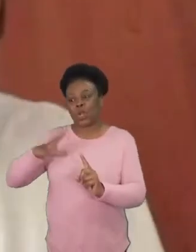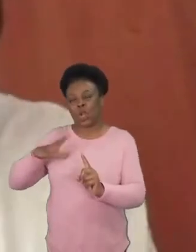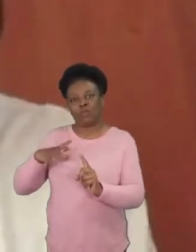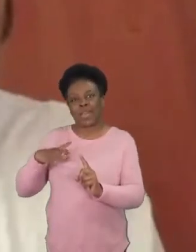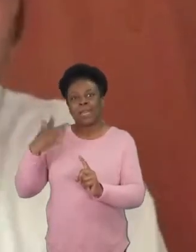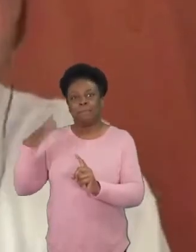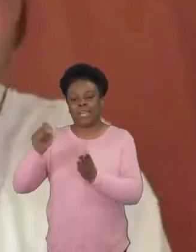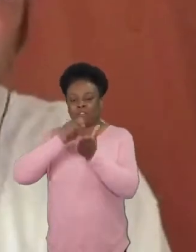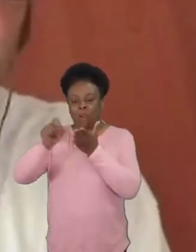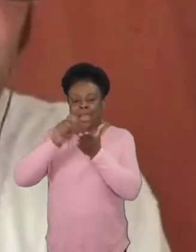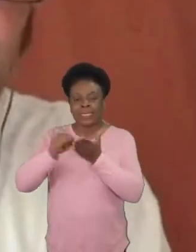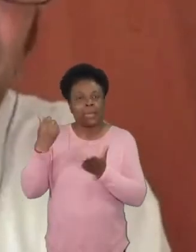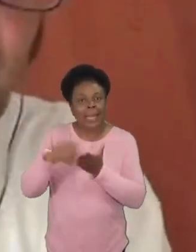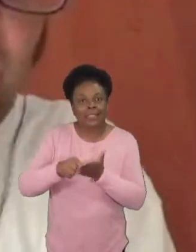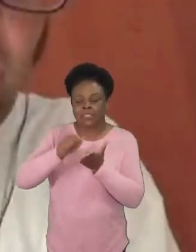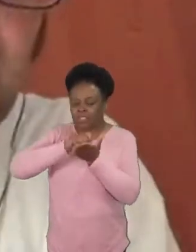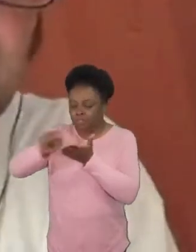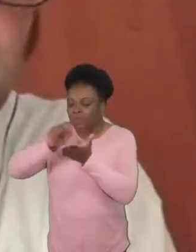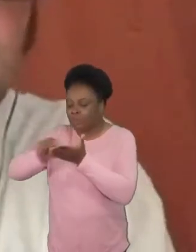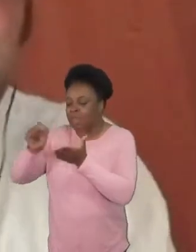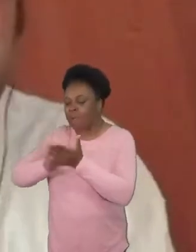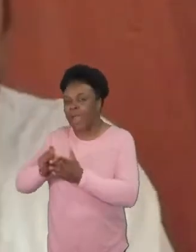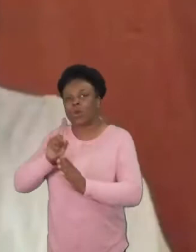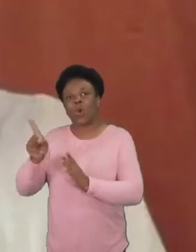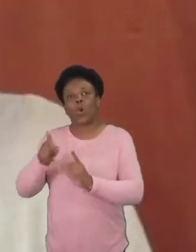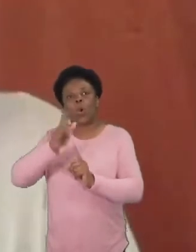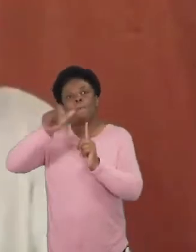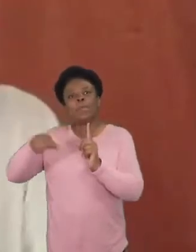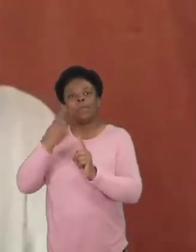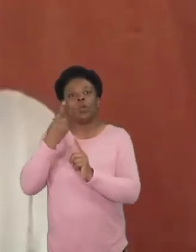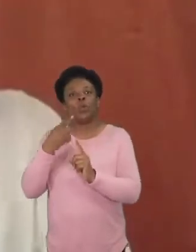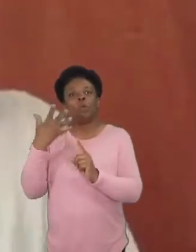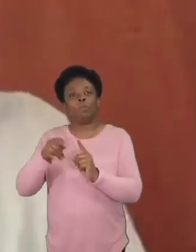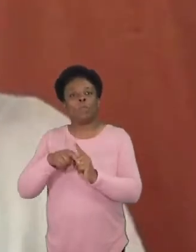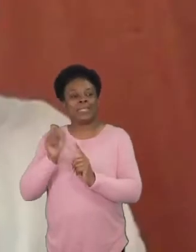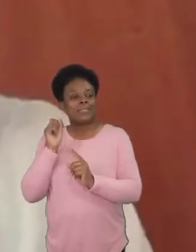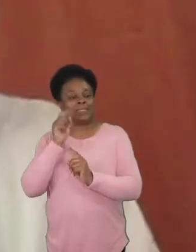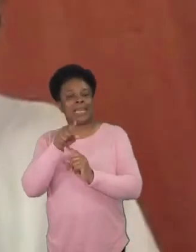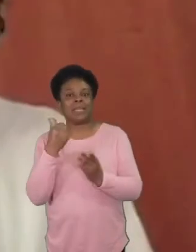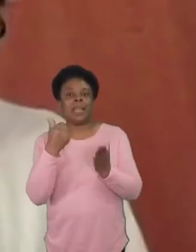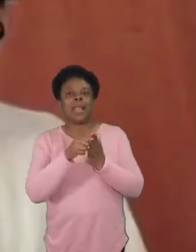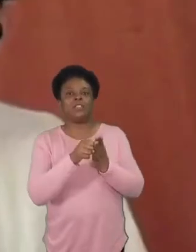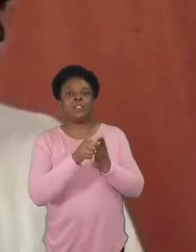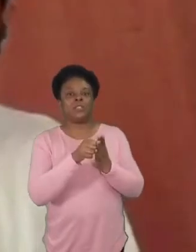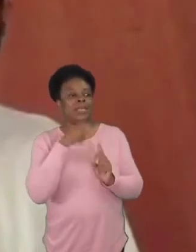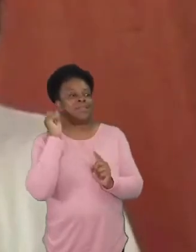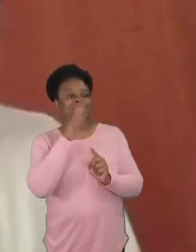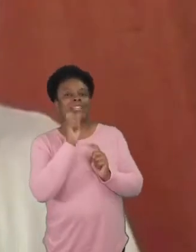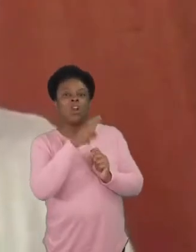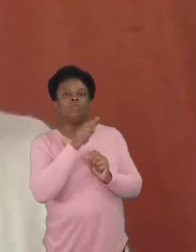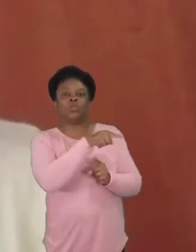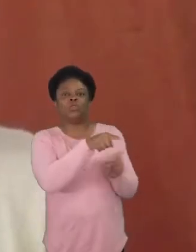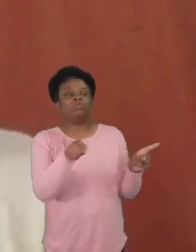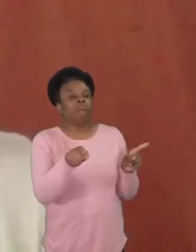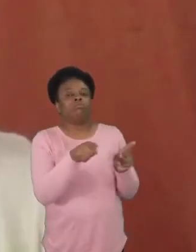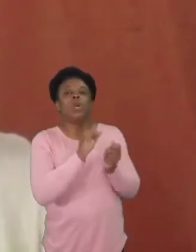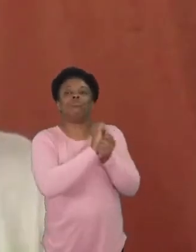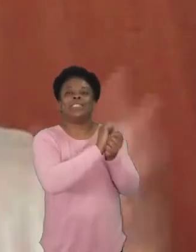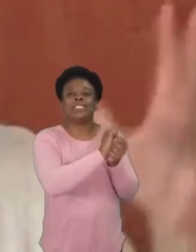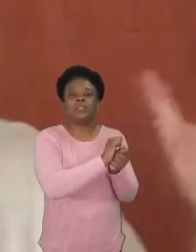letters or visiting folks in that are incarcerated and see how rather than uh i think sometimes we